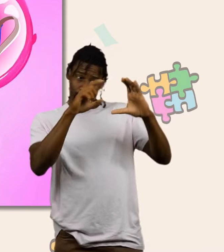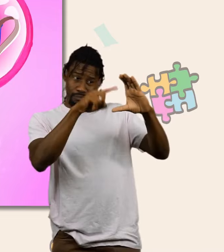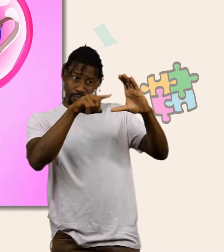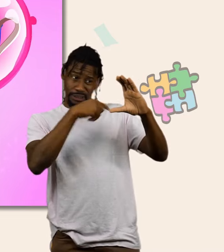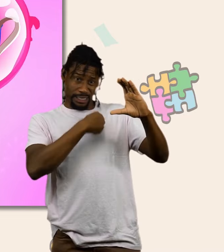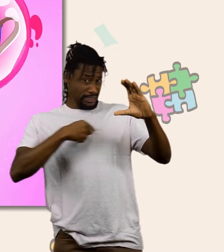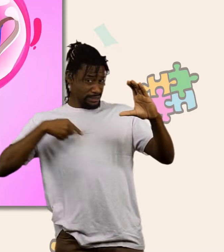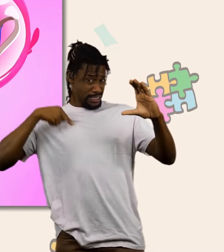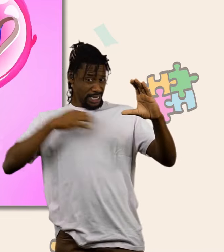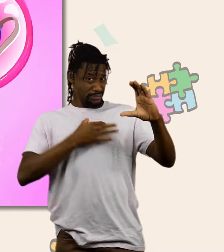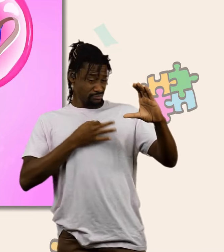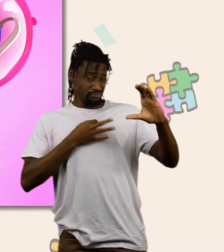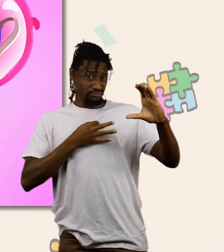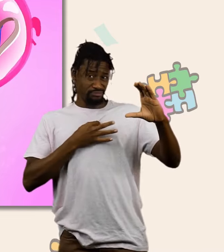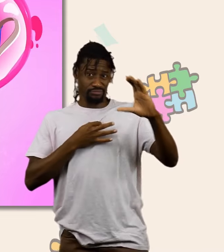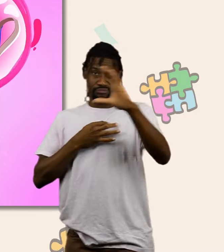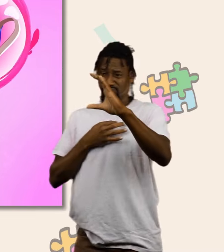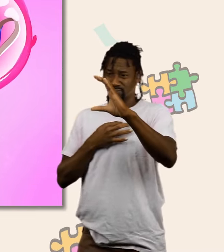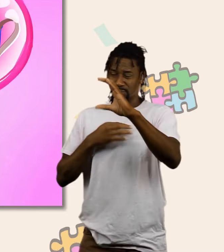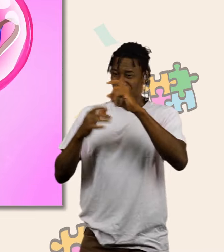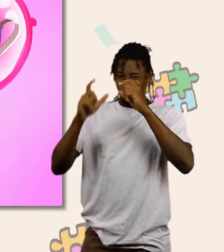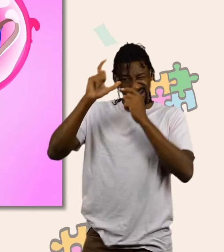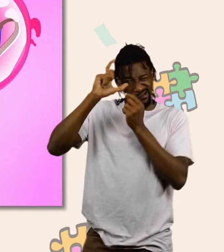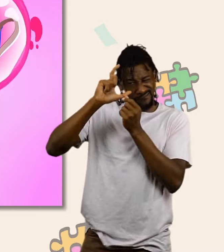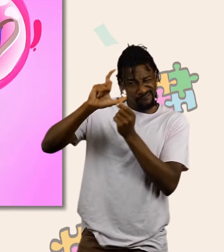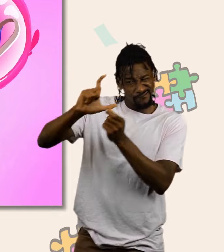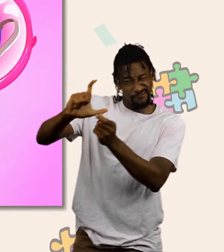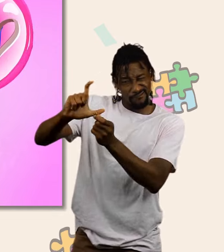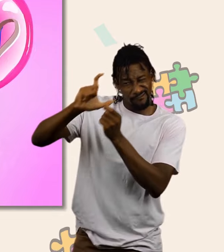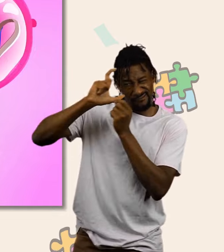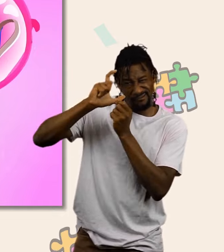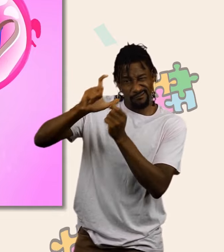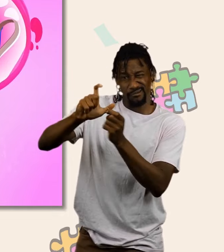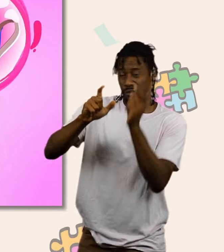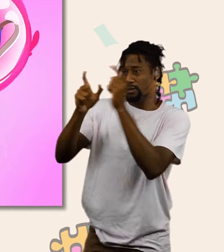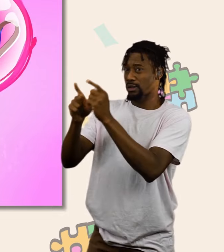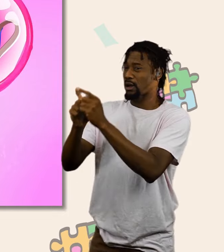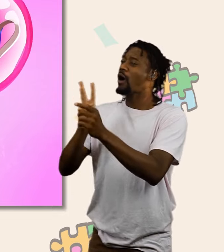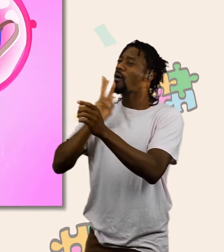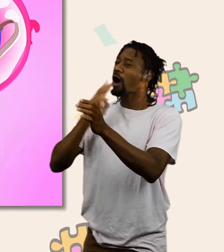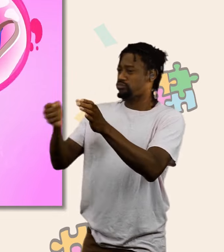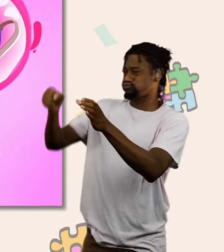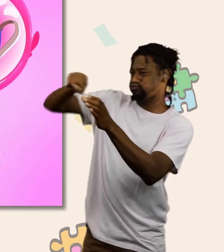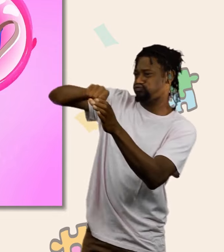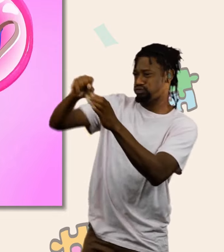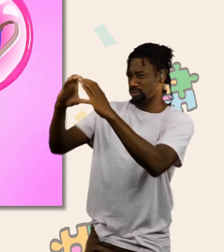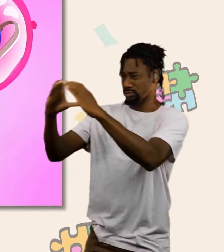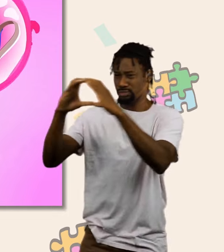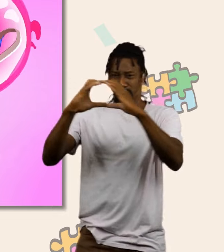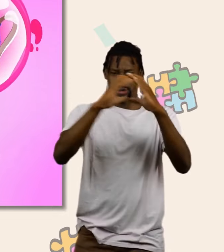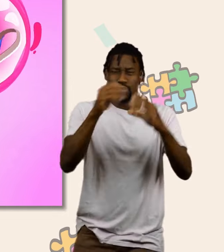A pearl necklace? A magnifying glass? Or in a shower?